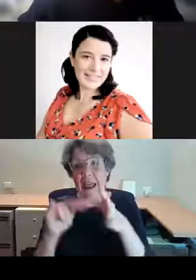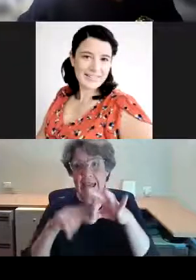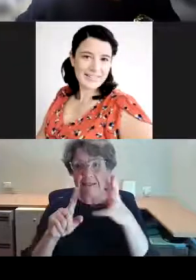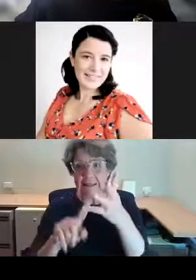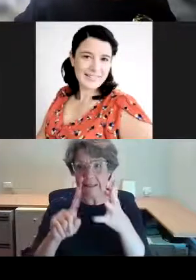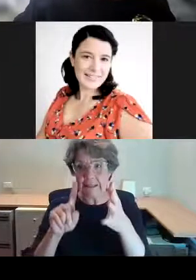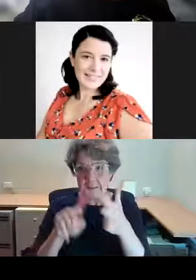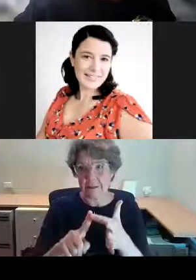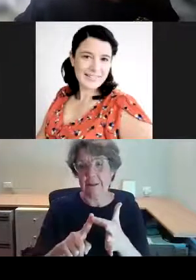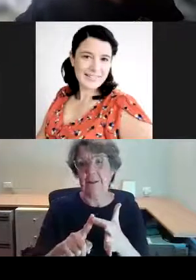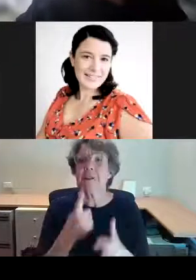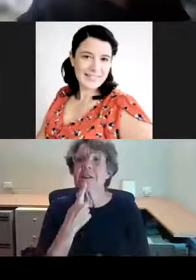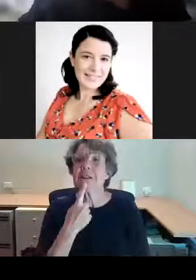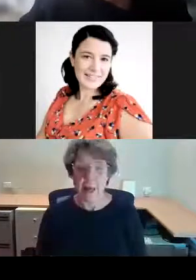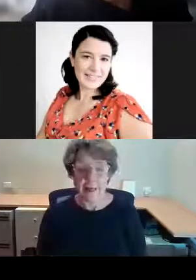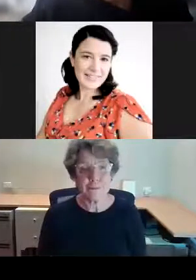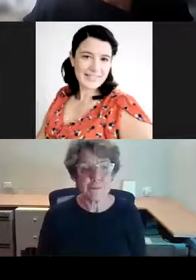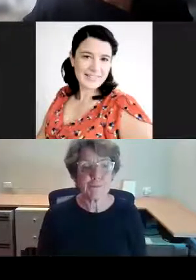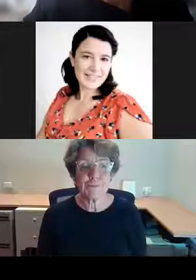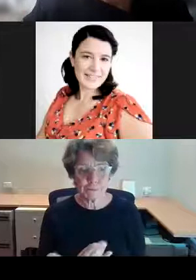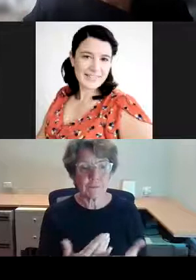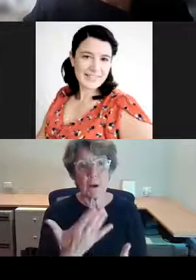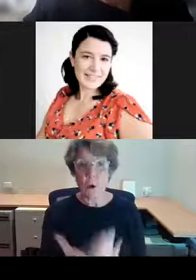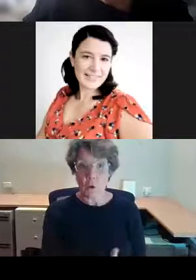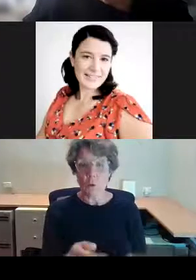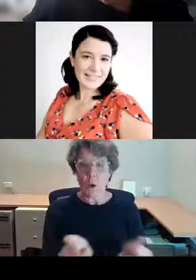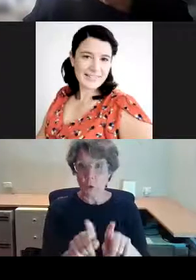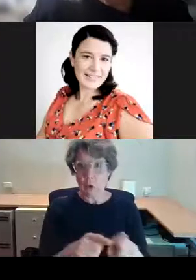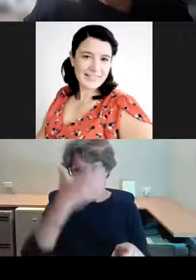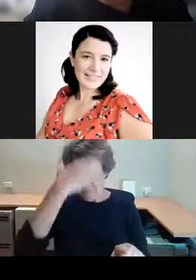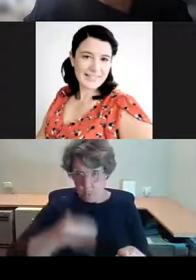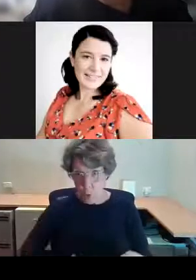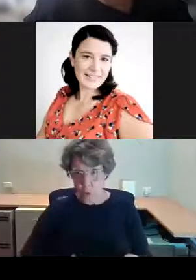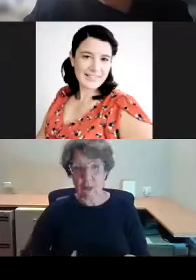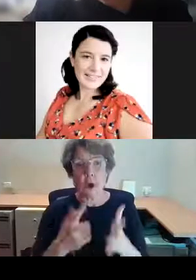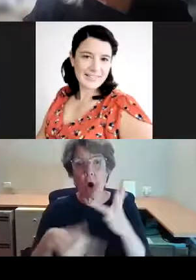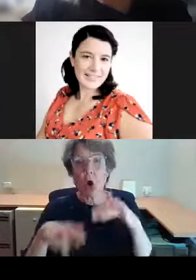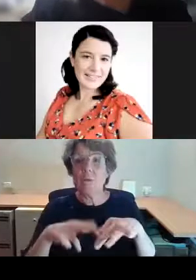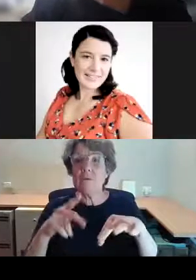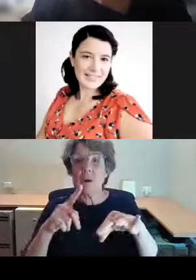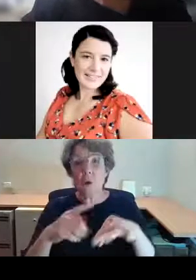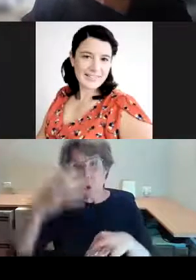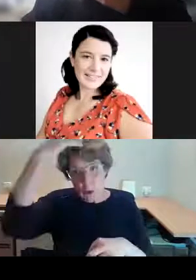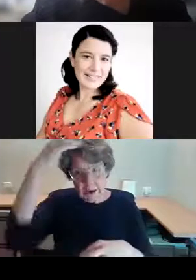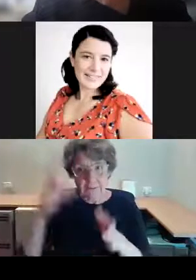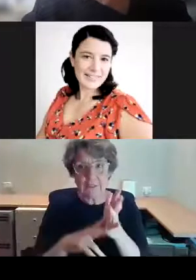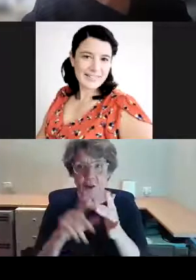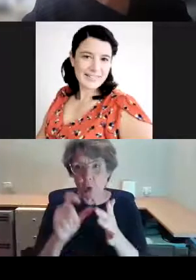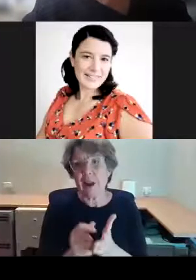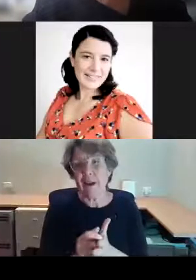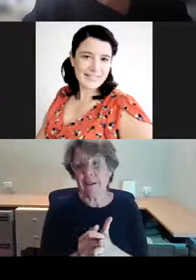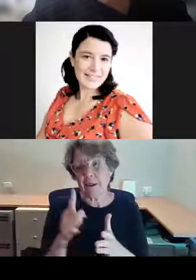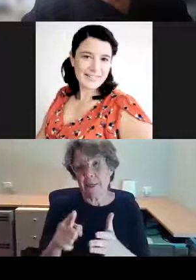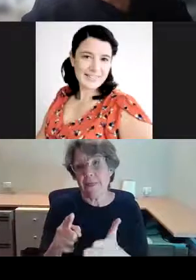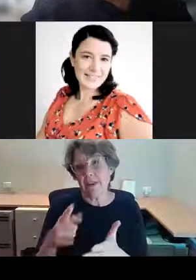In the city's collection, we have this striking portrait of Queen Victoria, after whom obviously the Queen Victoria building